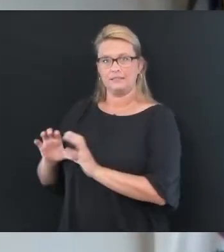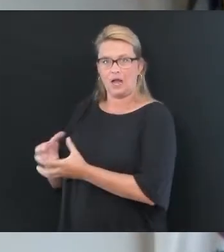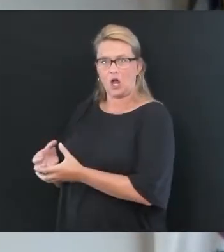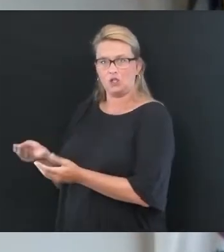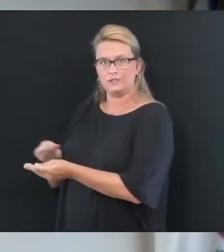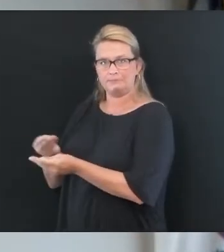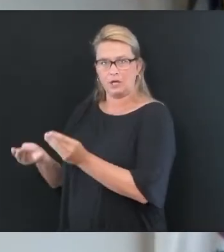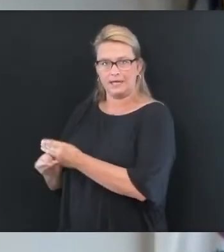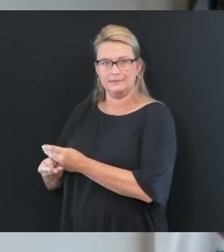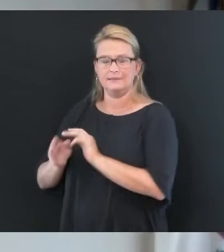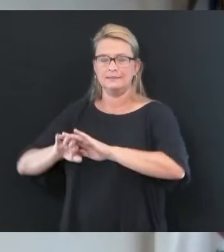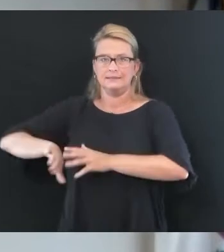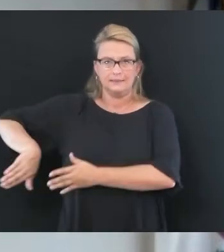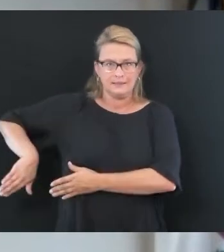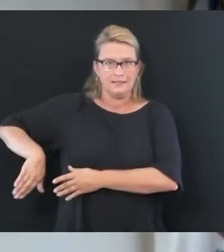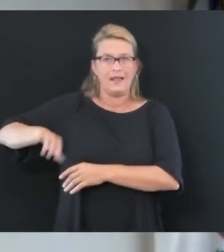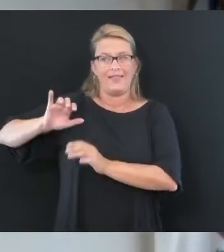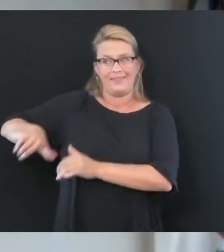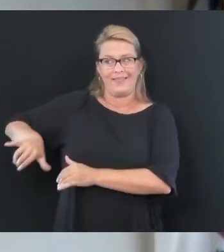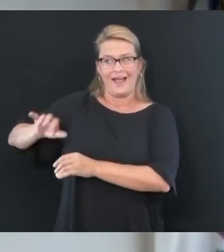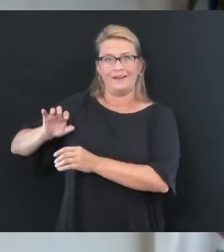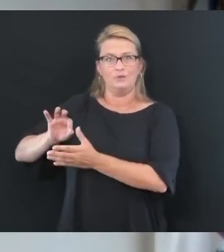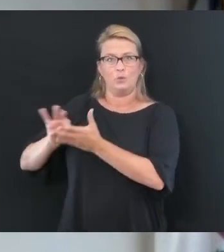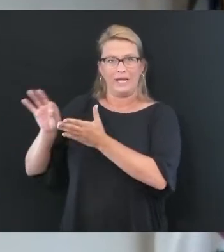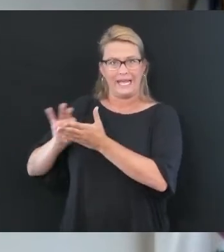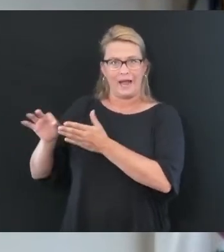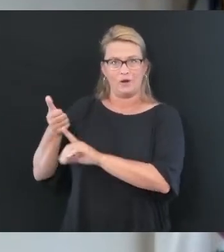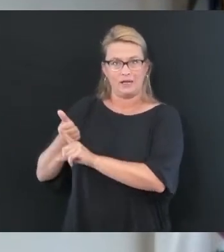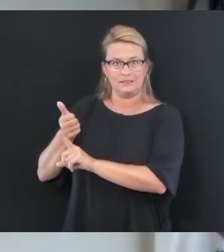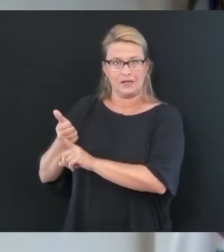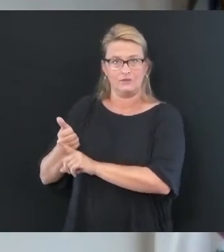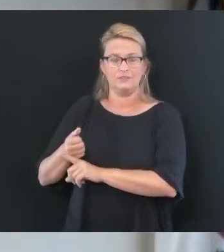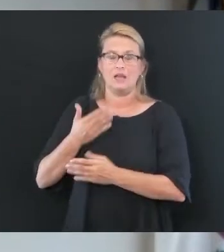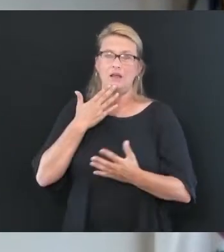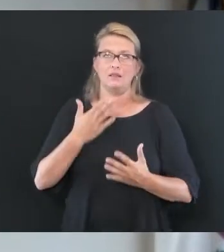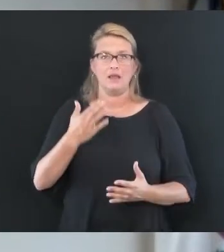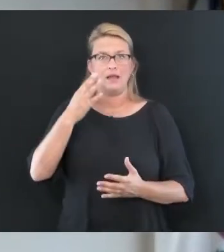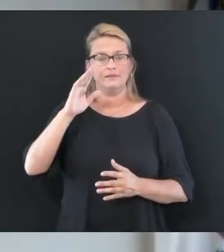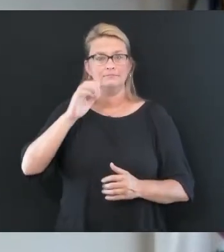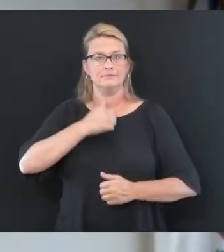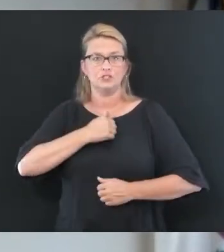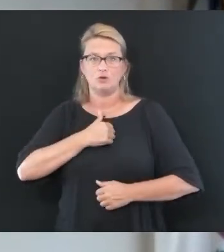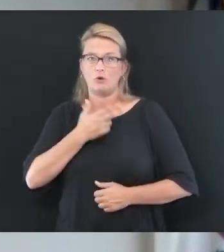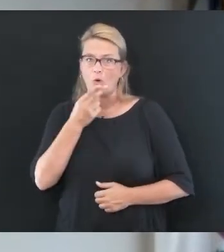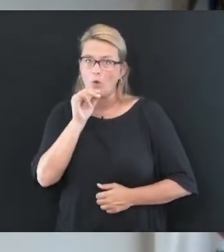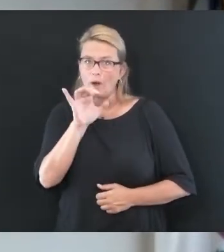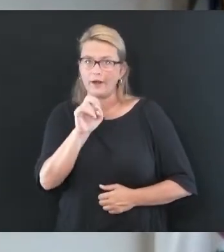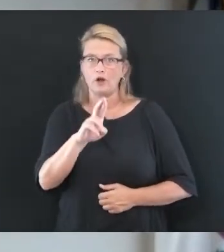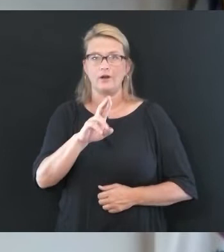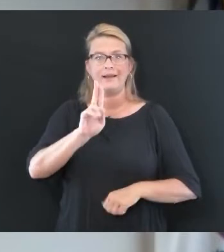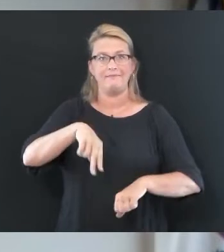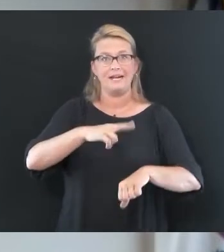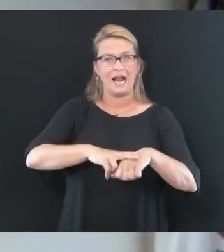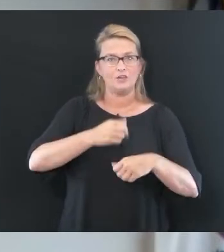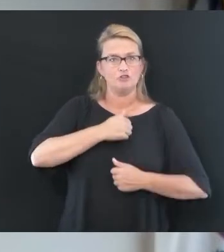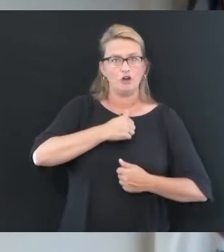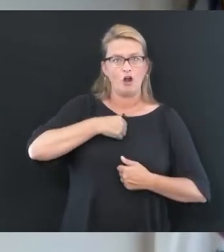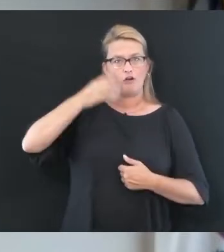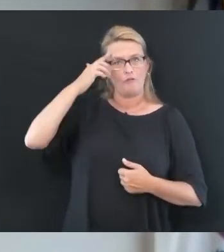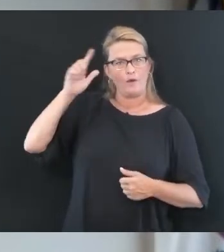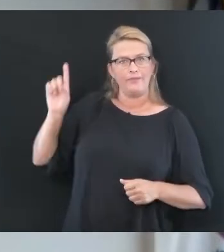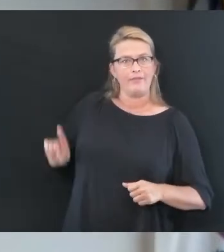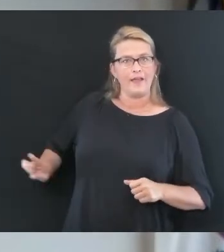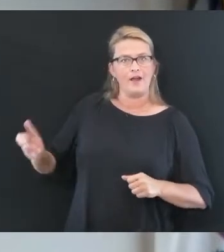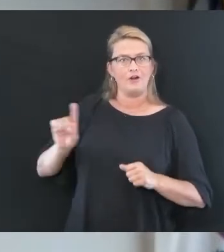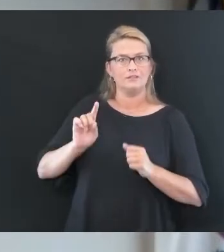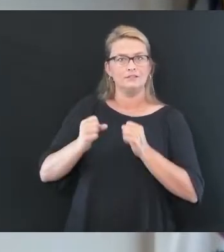manually. And I want to, as I always, thank the Guard for their support. General Hoyer has placed additional